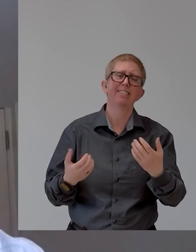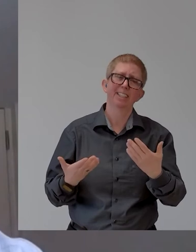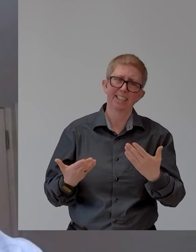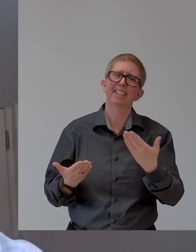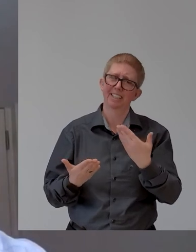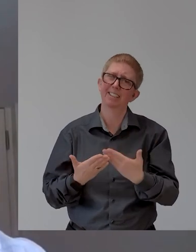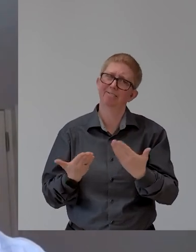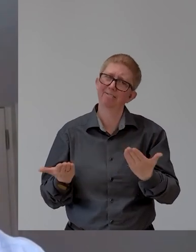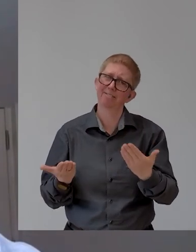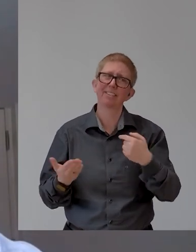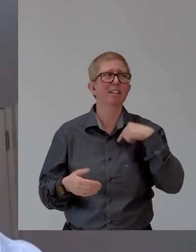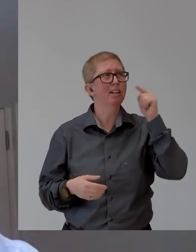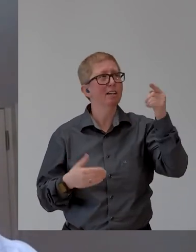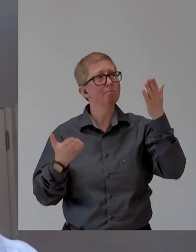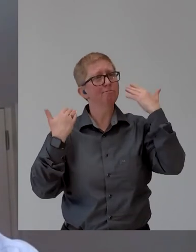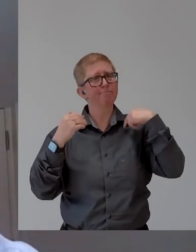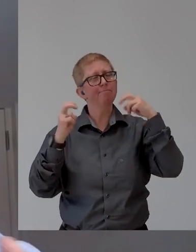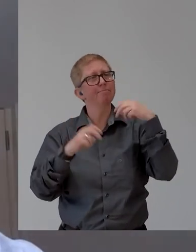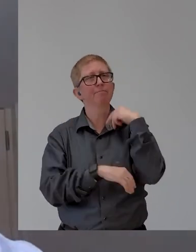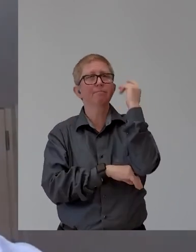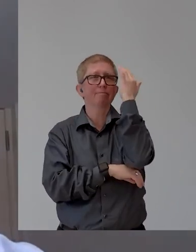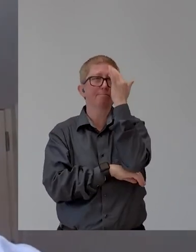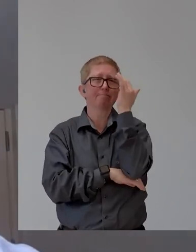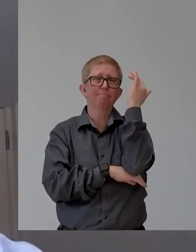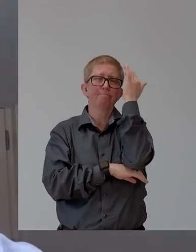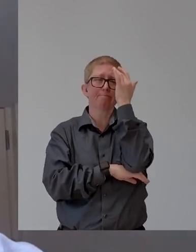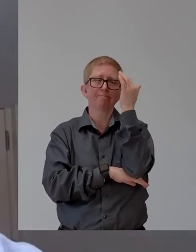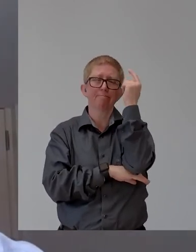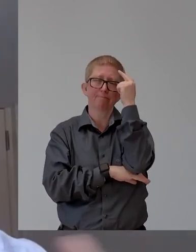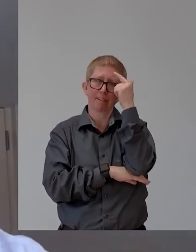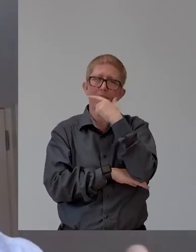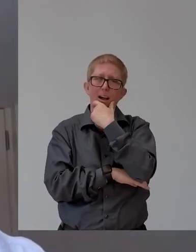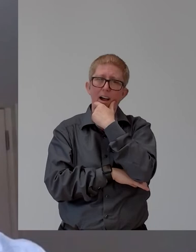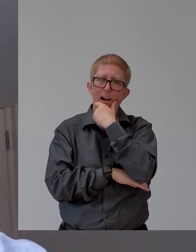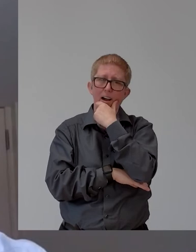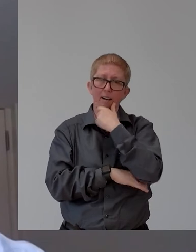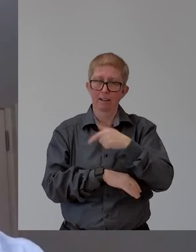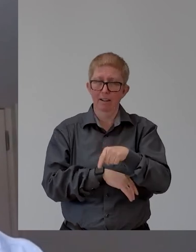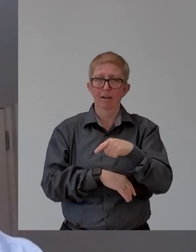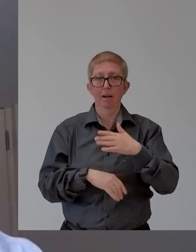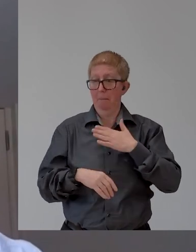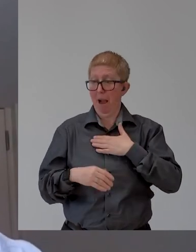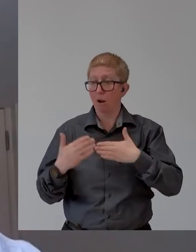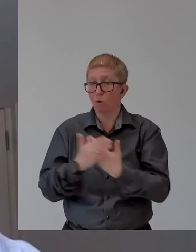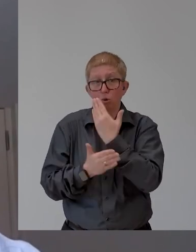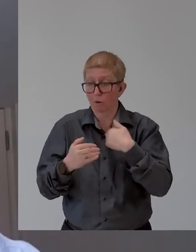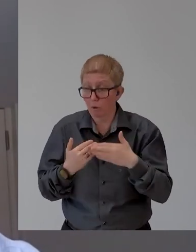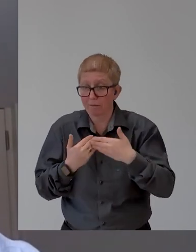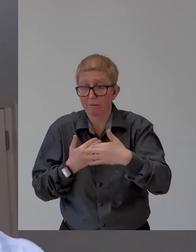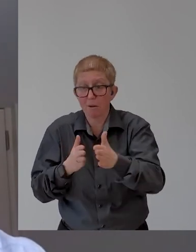you know, has now subsequently turned into my new motivation, which is, I want, I want to try and find, um,